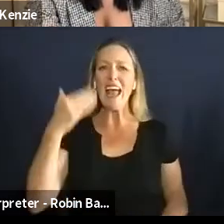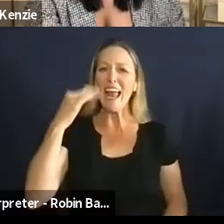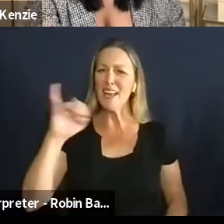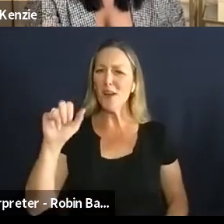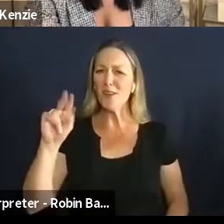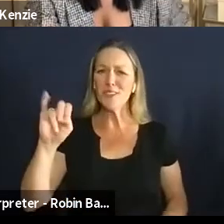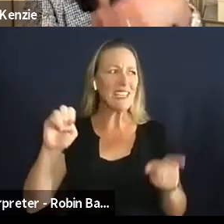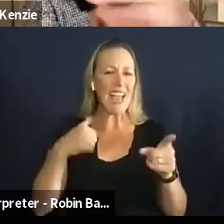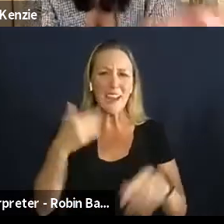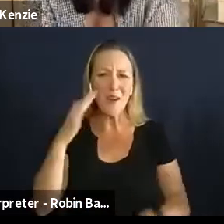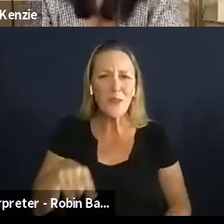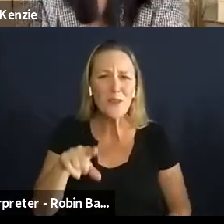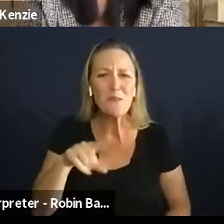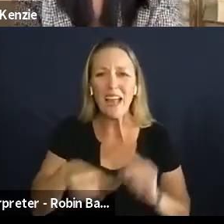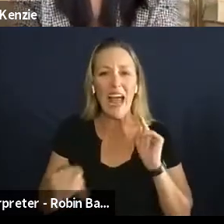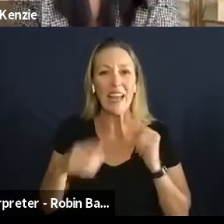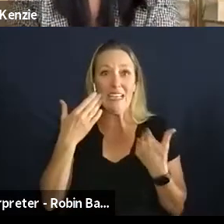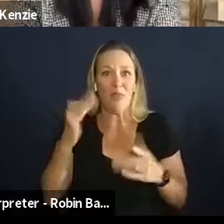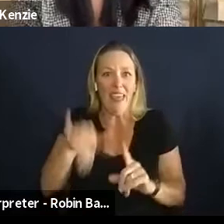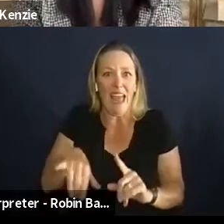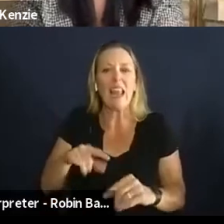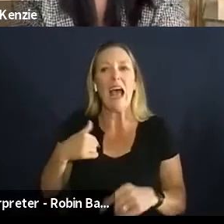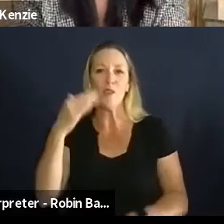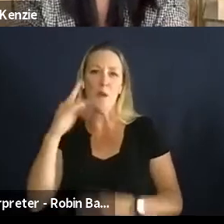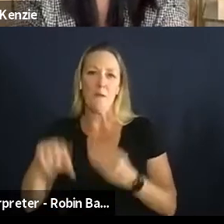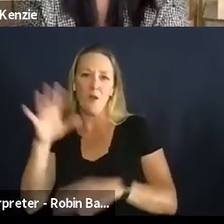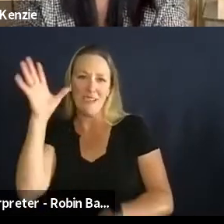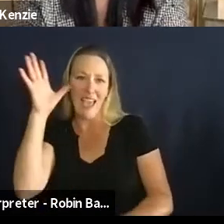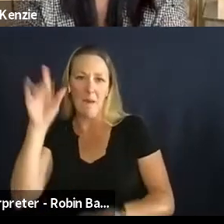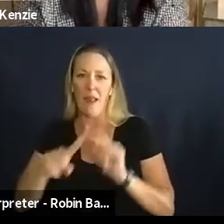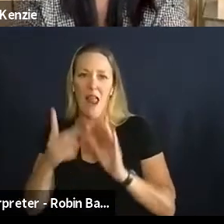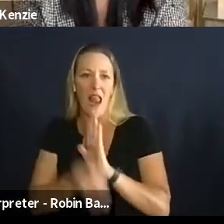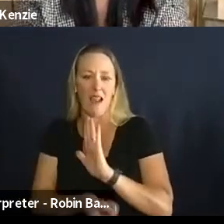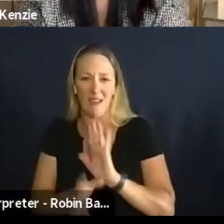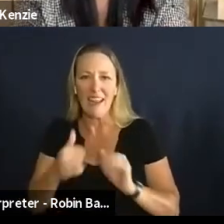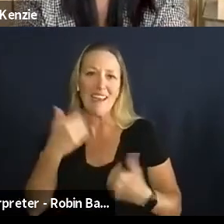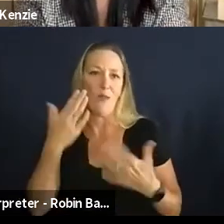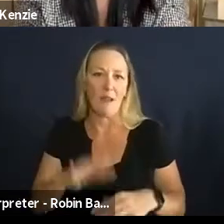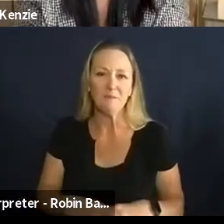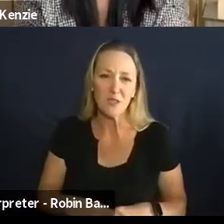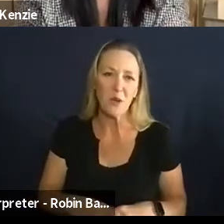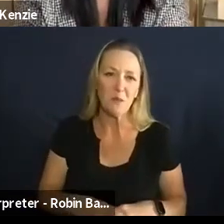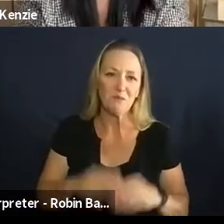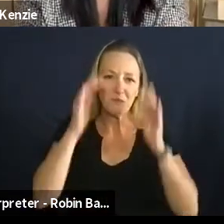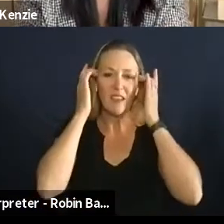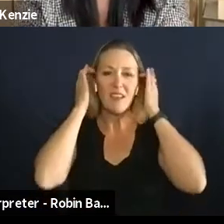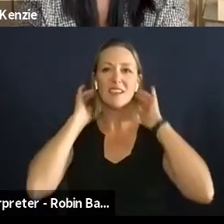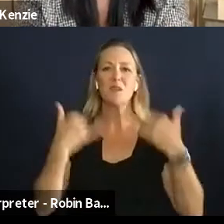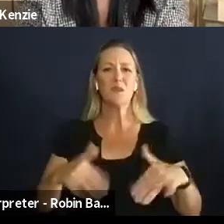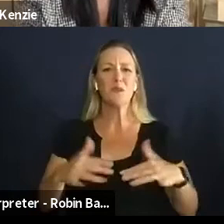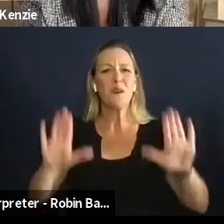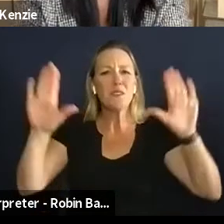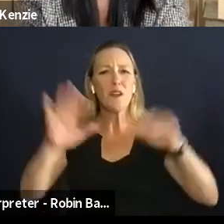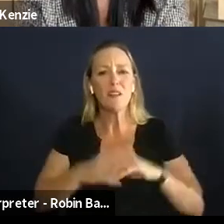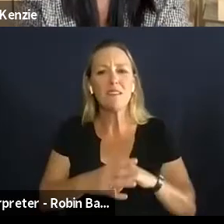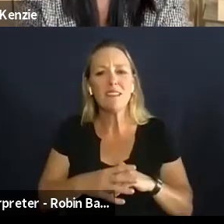um so that i did know that a little bit about your dad but not that in depth um that's pretty cool um this is wonderful and and i